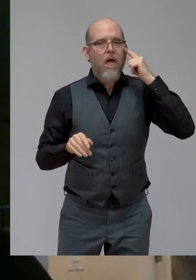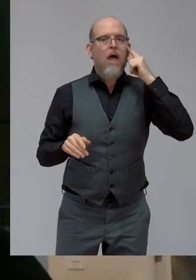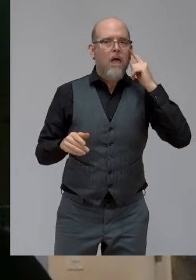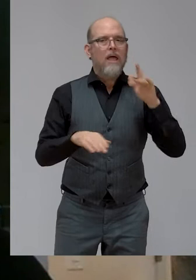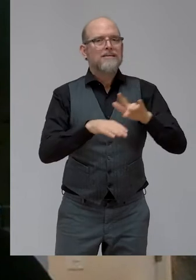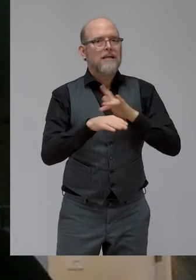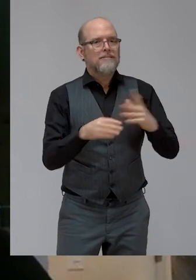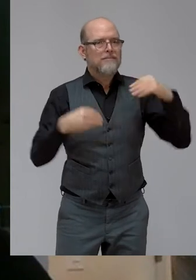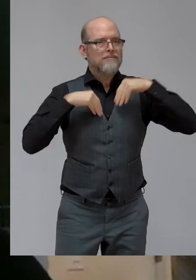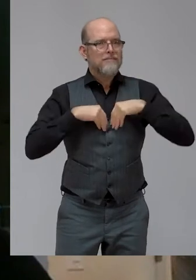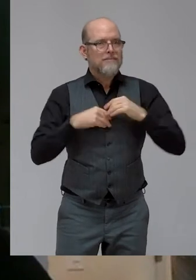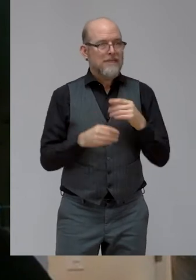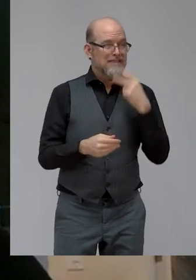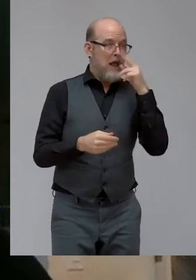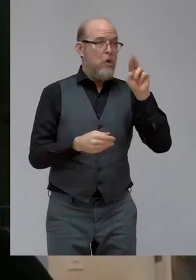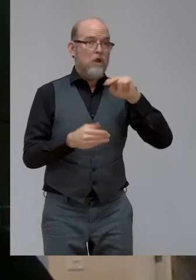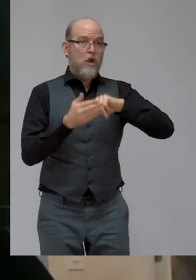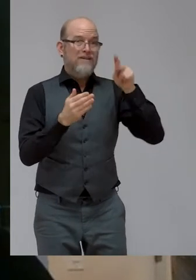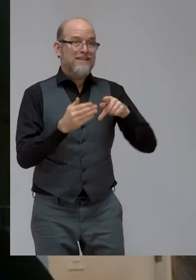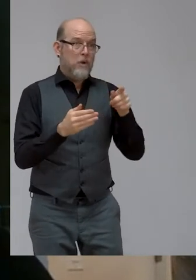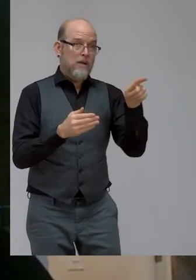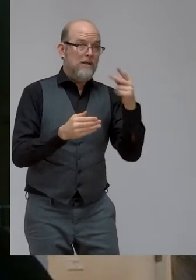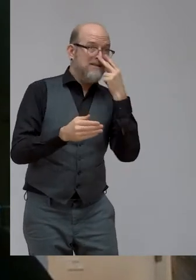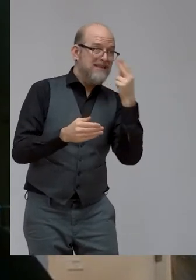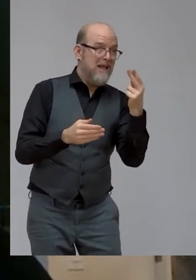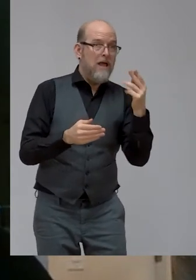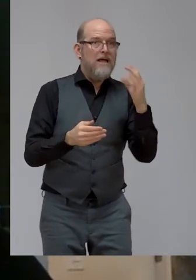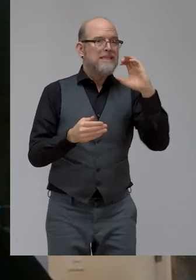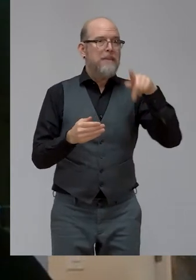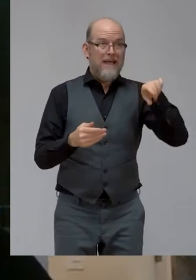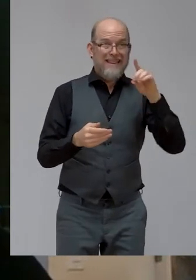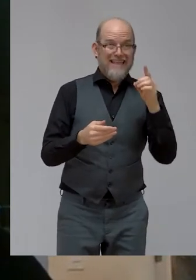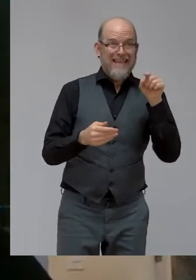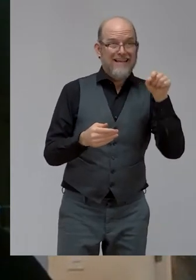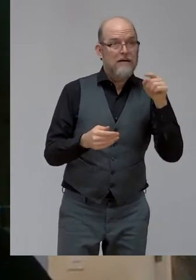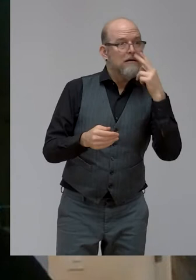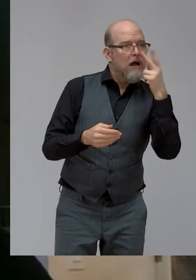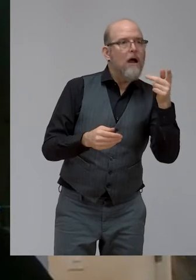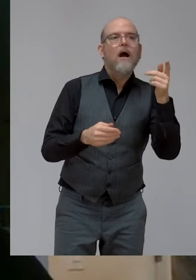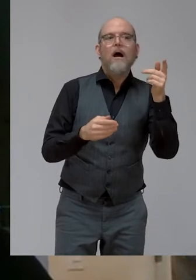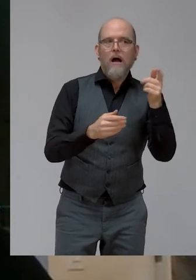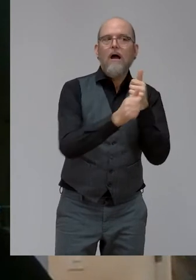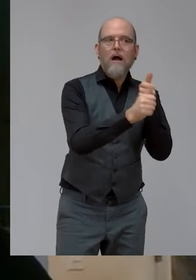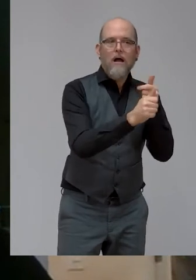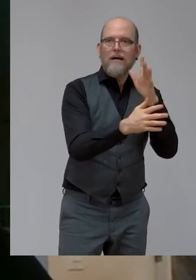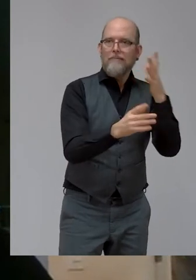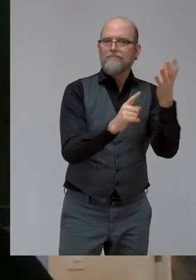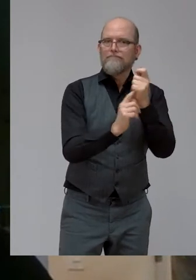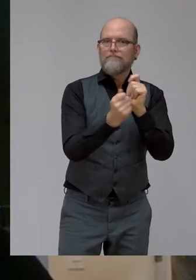implementing the Convention on the Rights of Persons with Disabilities, and that we are normalizing disability inclusion, and